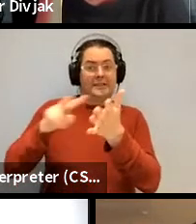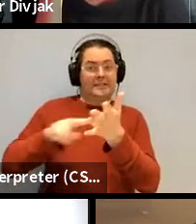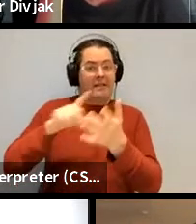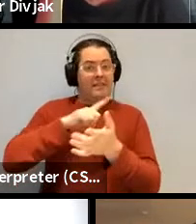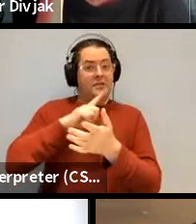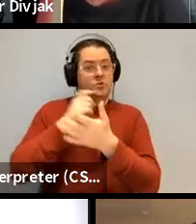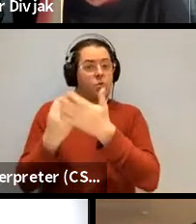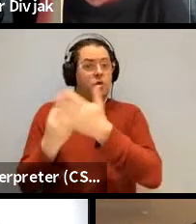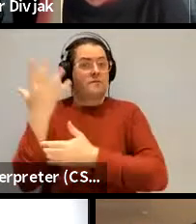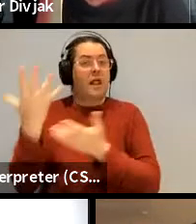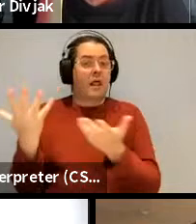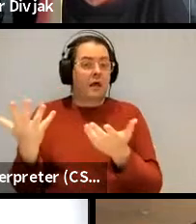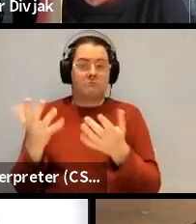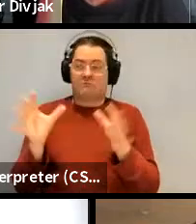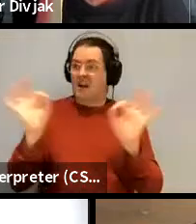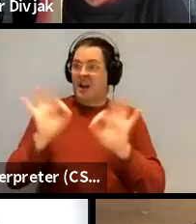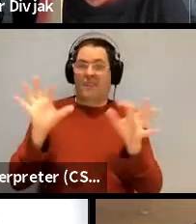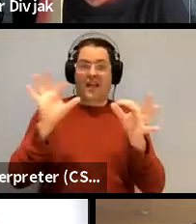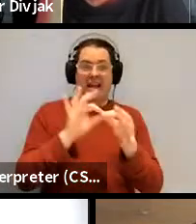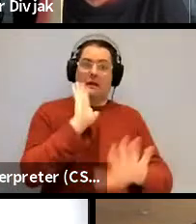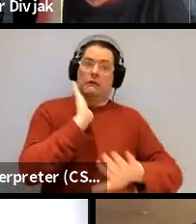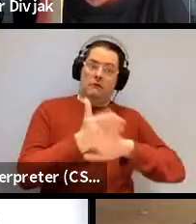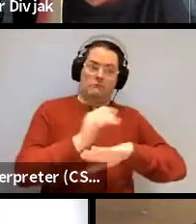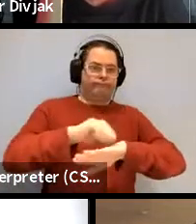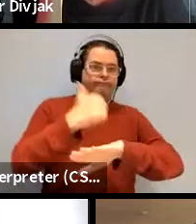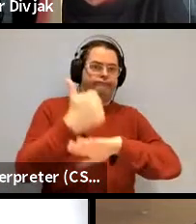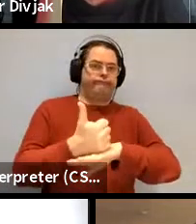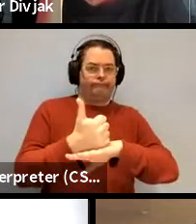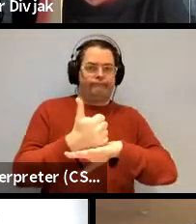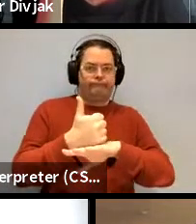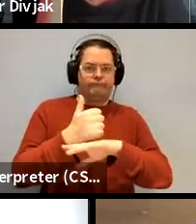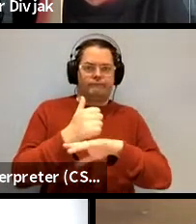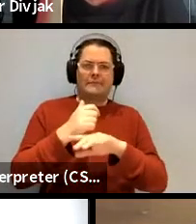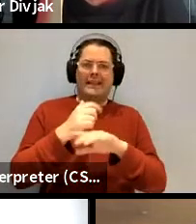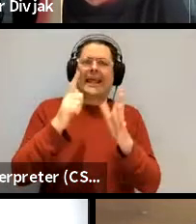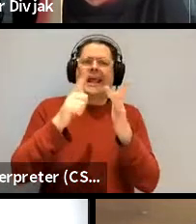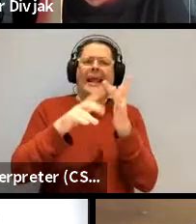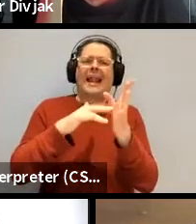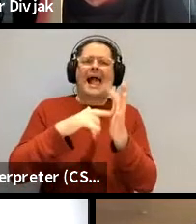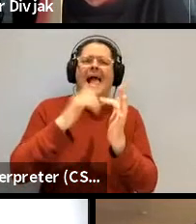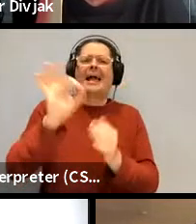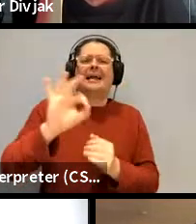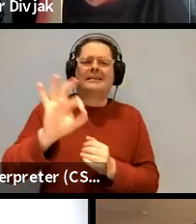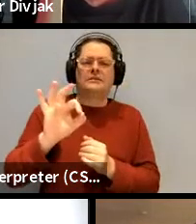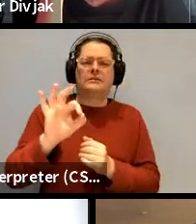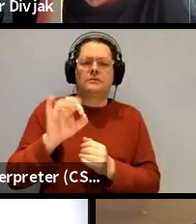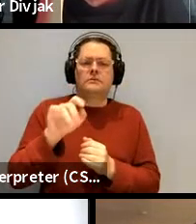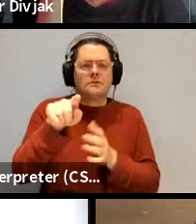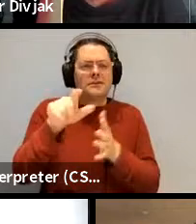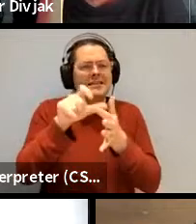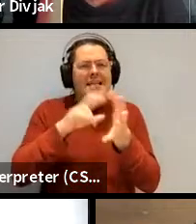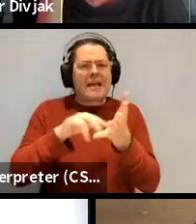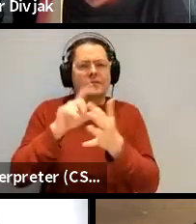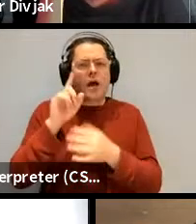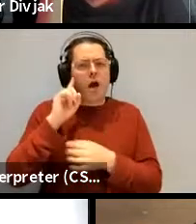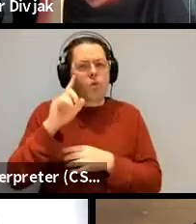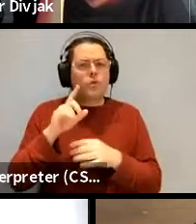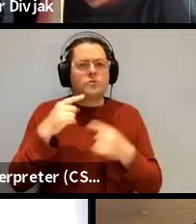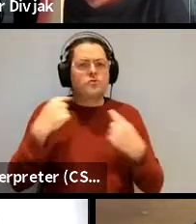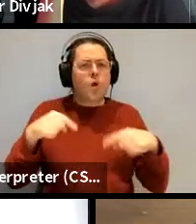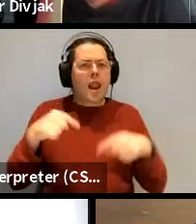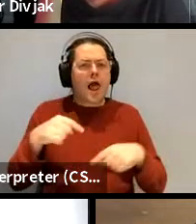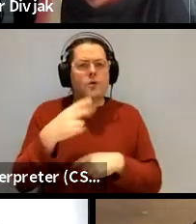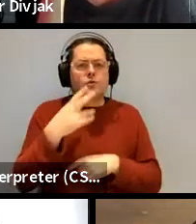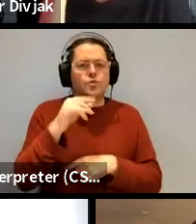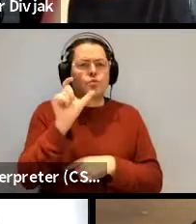it's you know it's not anything to do with um you know it can't it's not innate it's didn't didn't we put a kind of ban on innate earlier